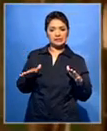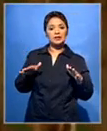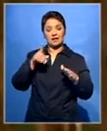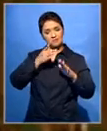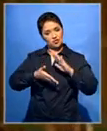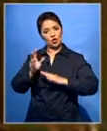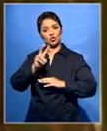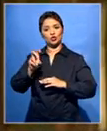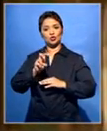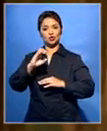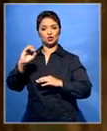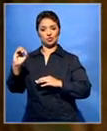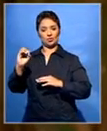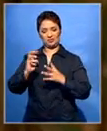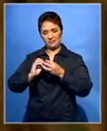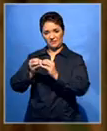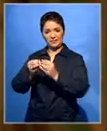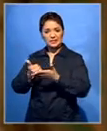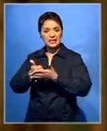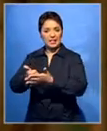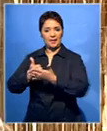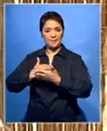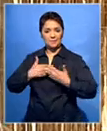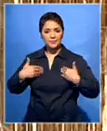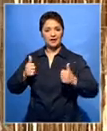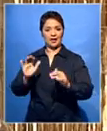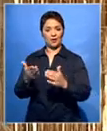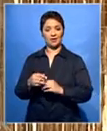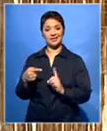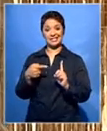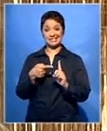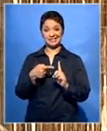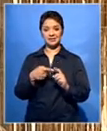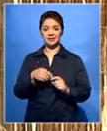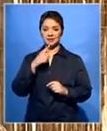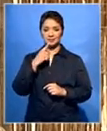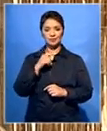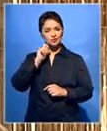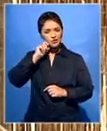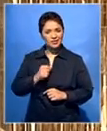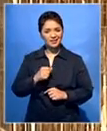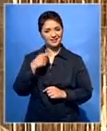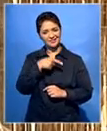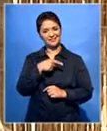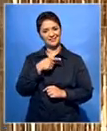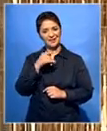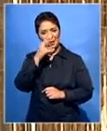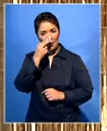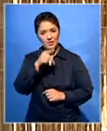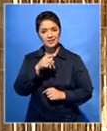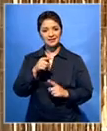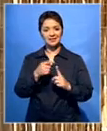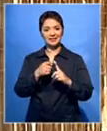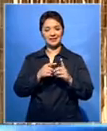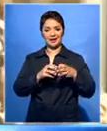zoo's rehabilitation facility. He's a little bit of the cheekier one. If you see, if I just play with him, he